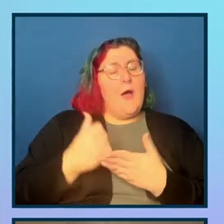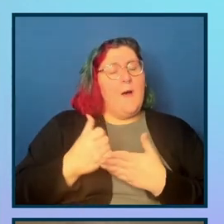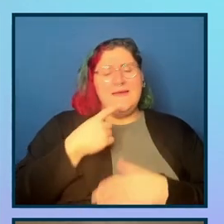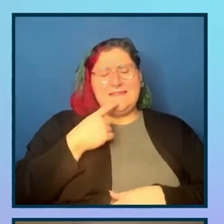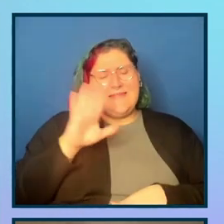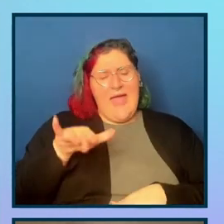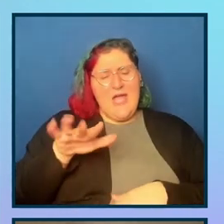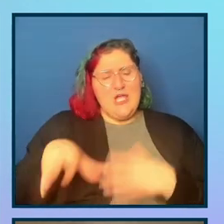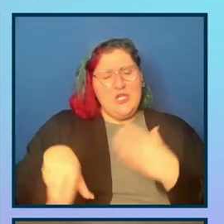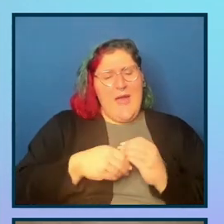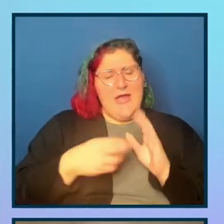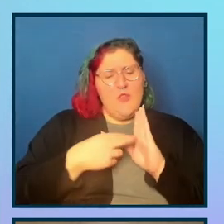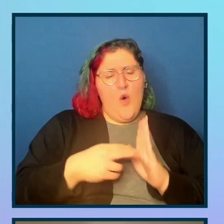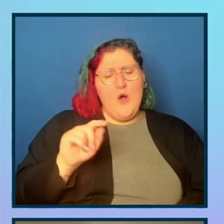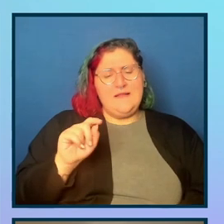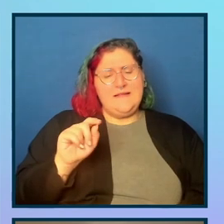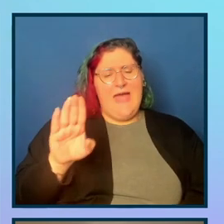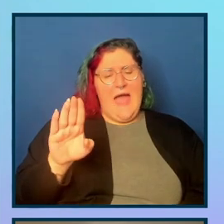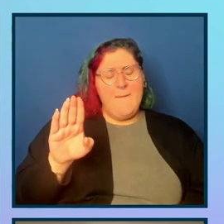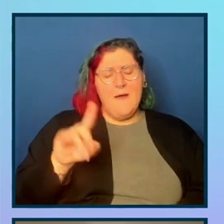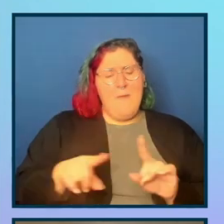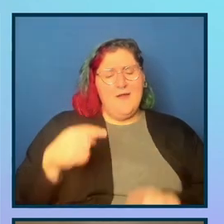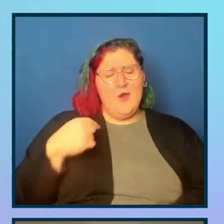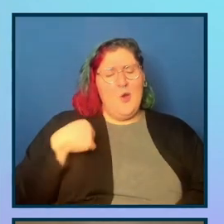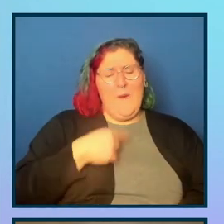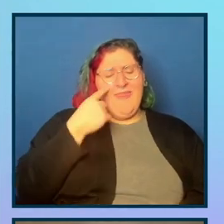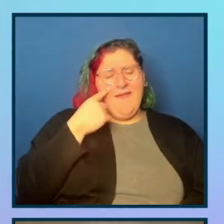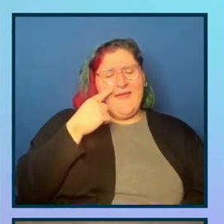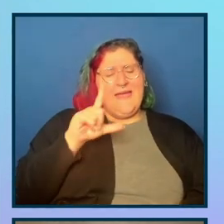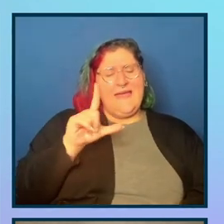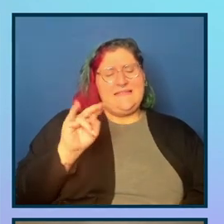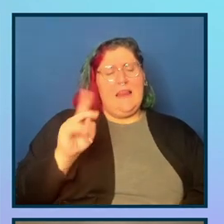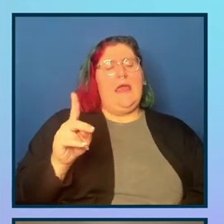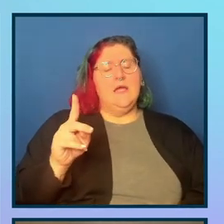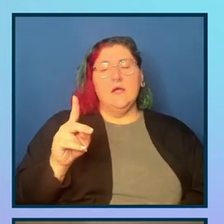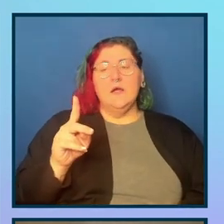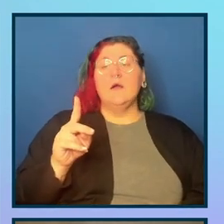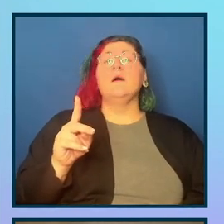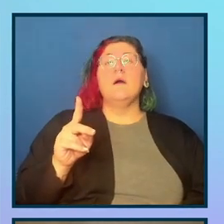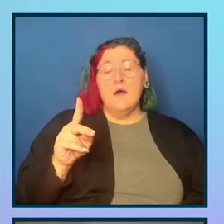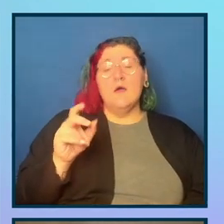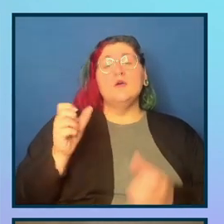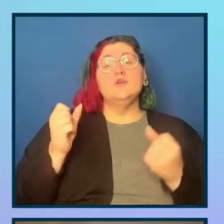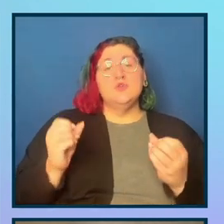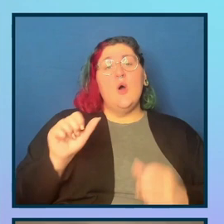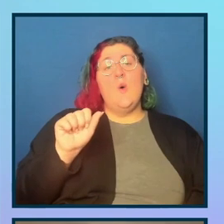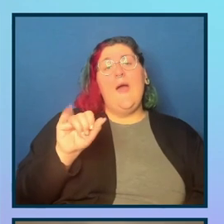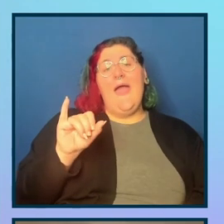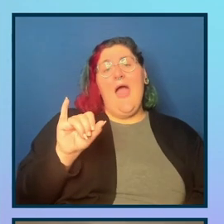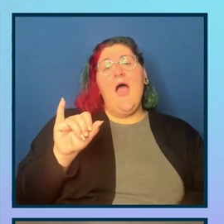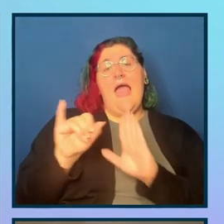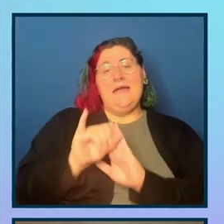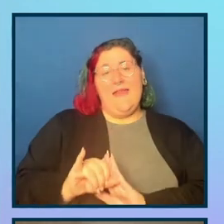our AI thinks it's a link. Is that correct? Uh, so the AI identified that there's, there's kind of a list of links, um, and that it, that